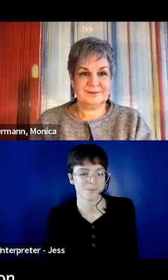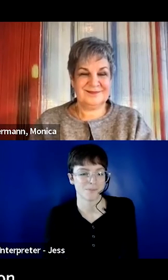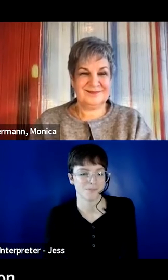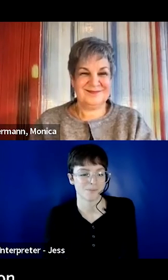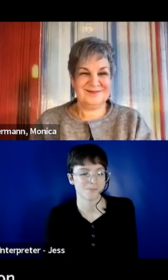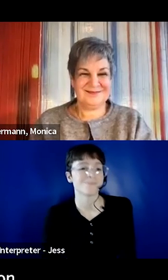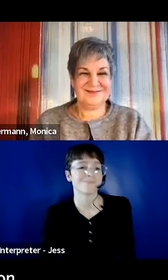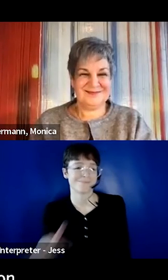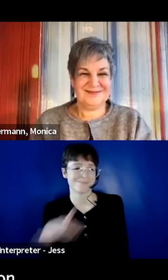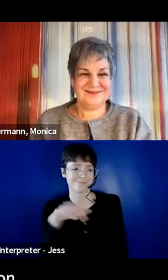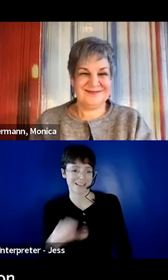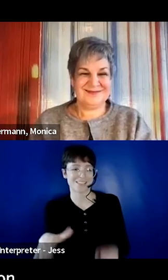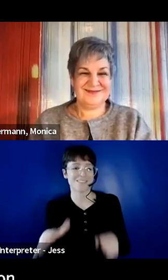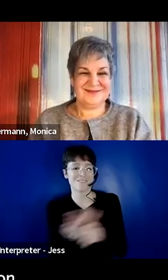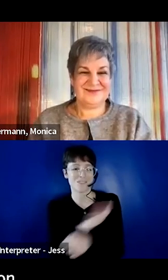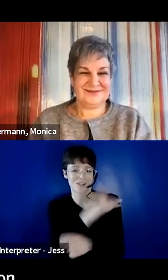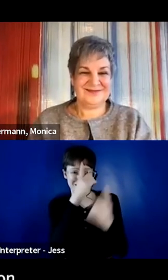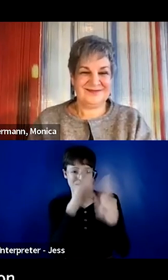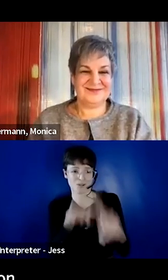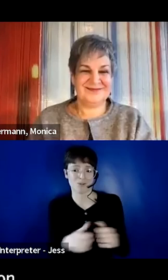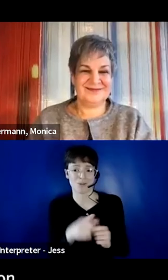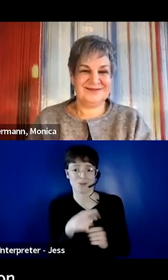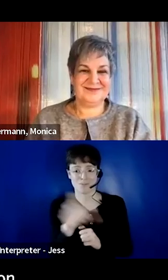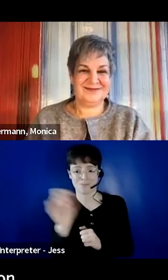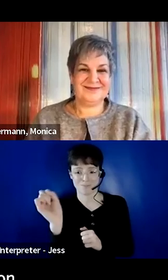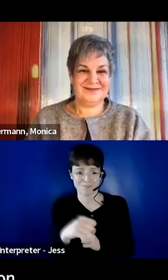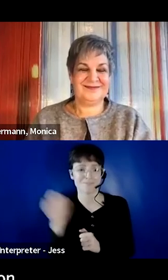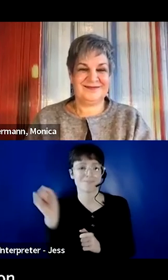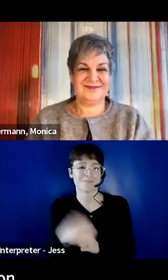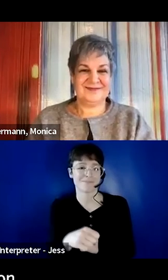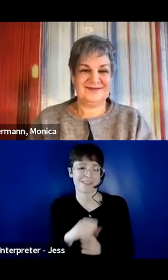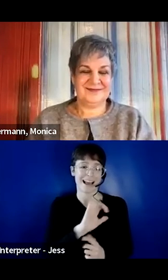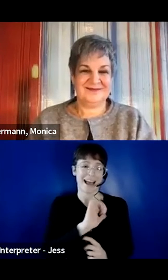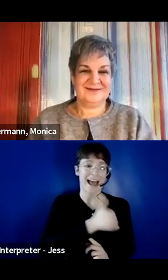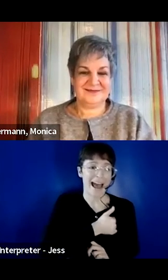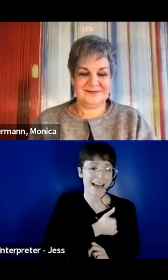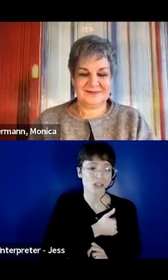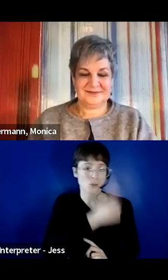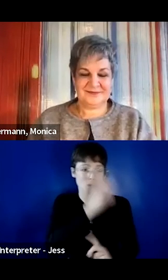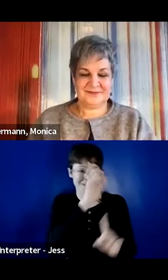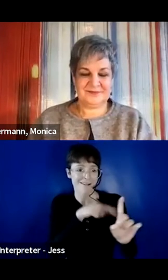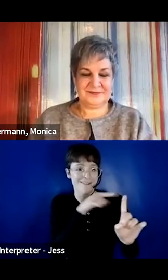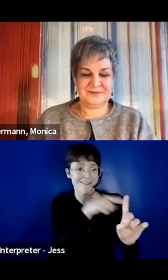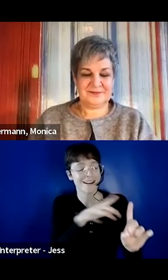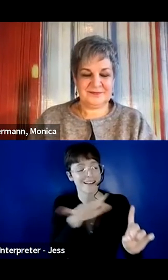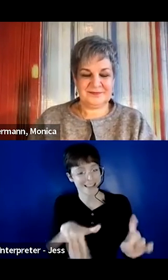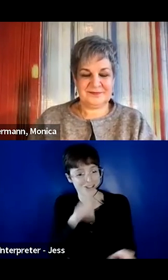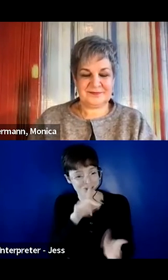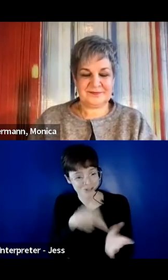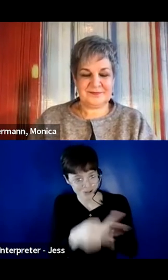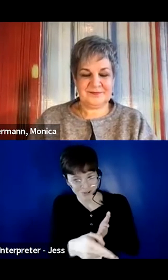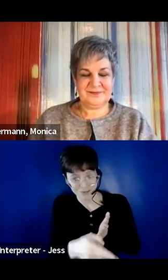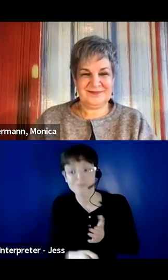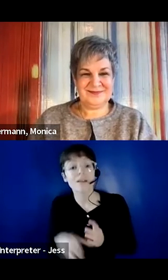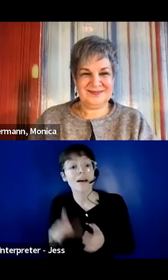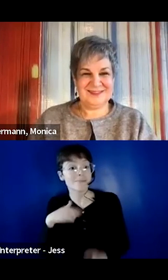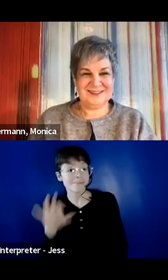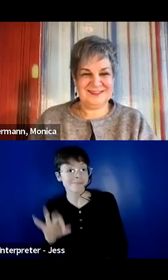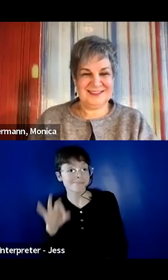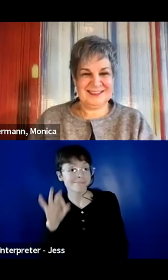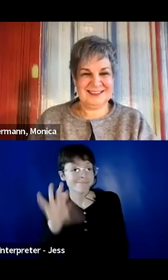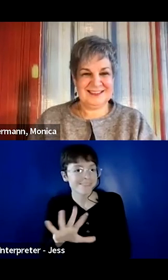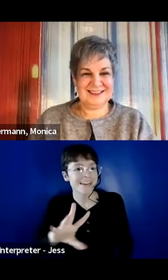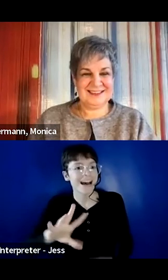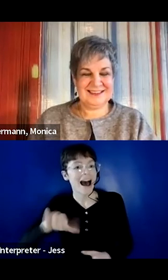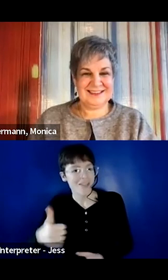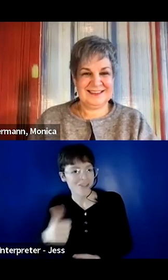I, I fully agree with you with, um, intention and attitude goes a long way. And in fact, I was just about to throw it to you anyways, so that we could hear your voice on